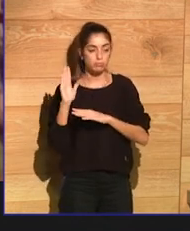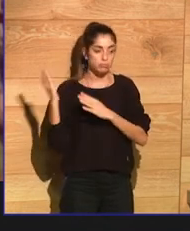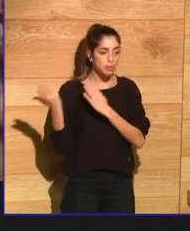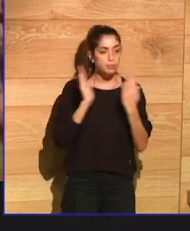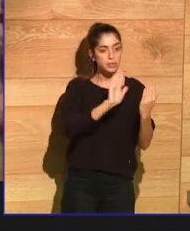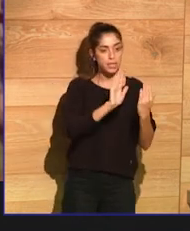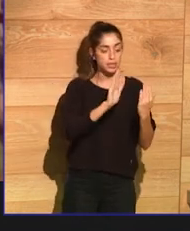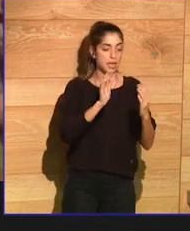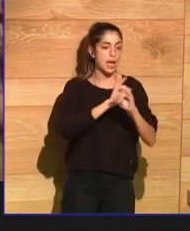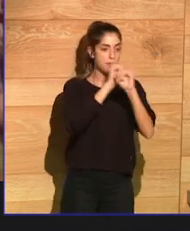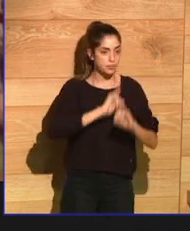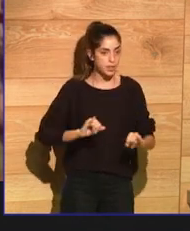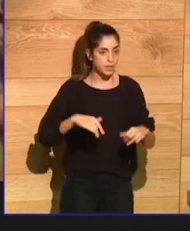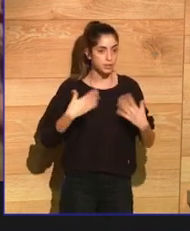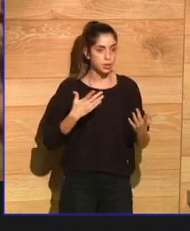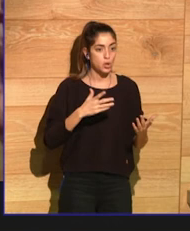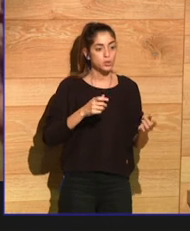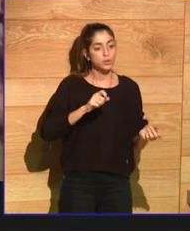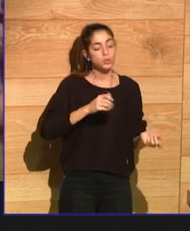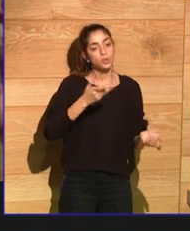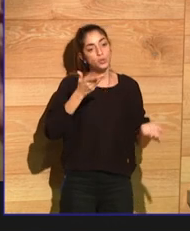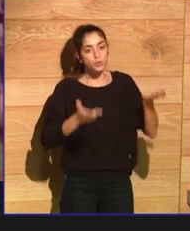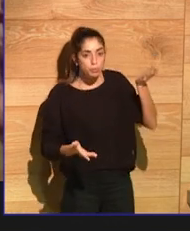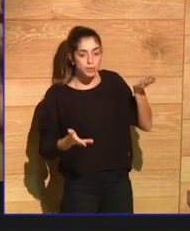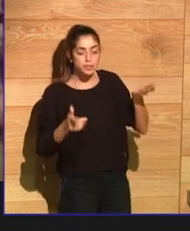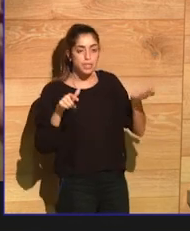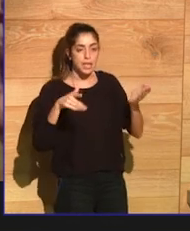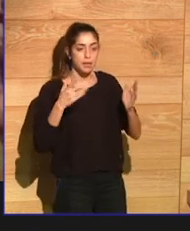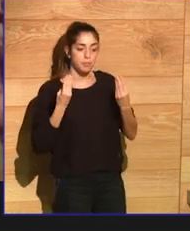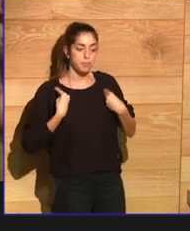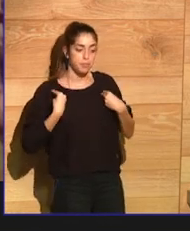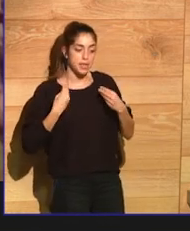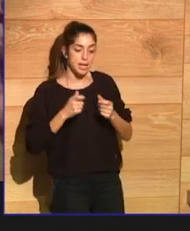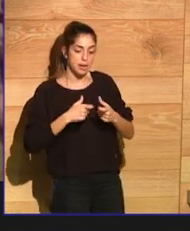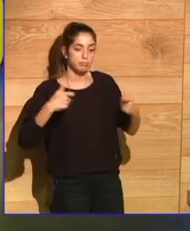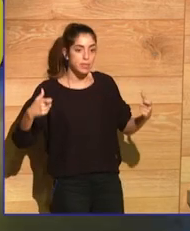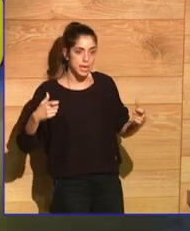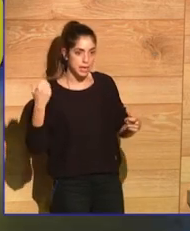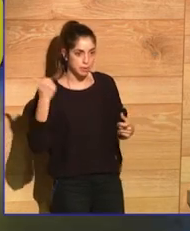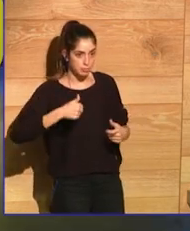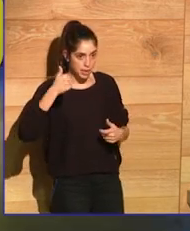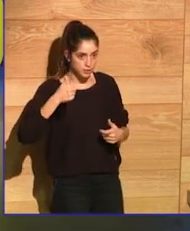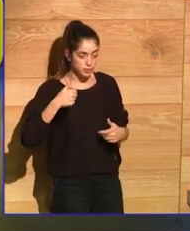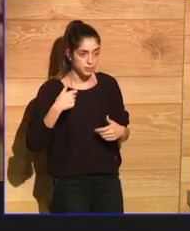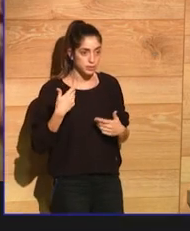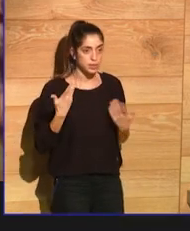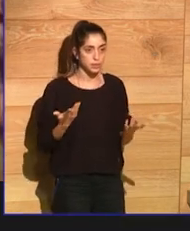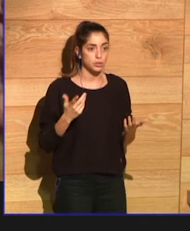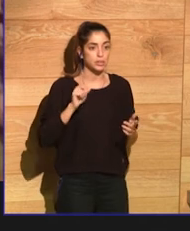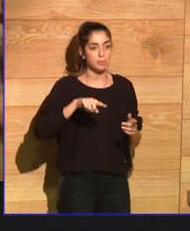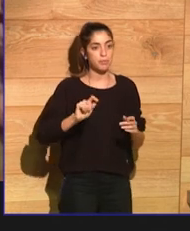a greater exposure to people's success and victories and happiness. So, yeah,